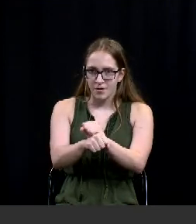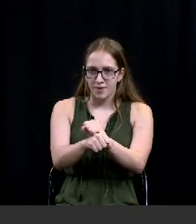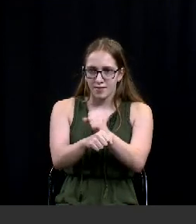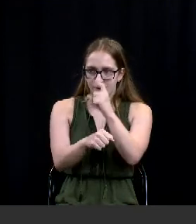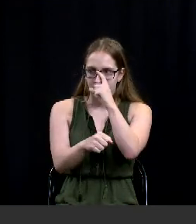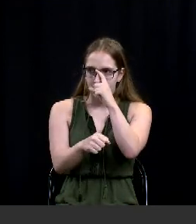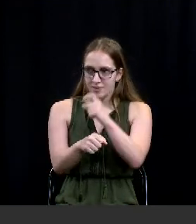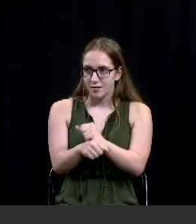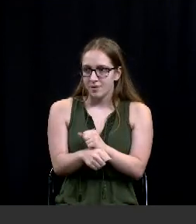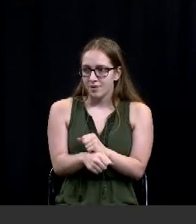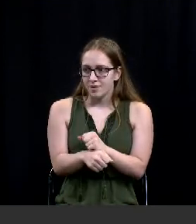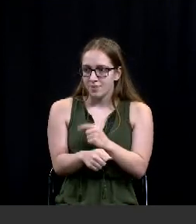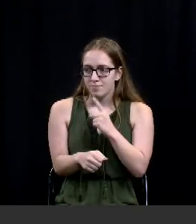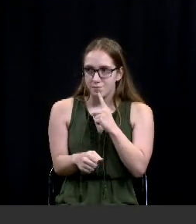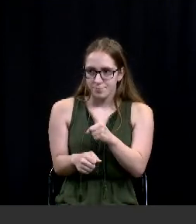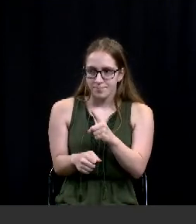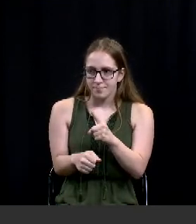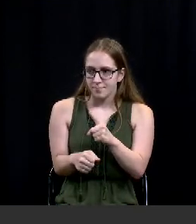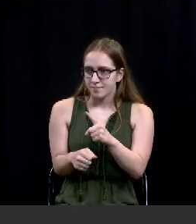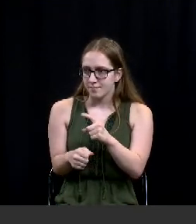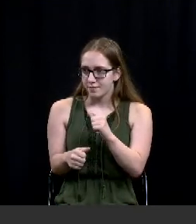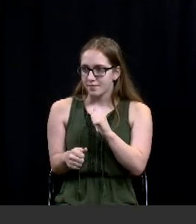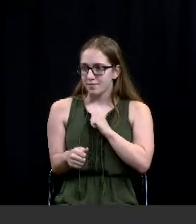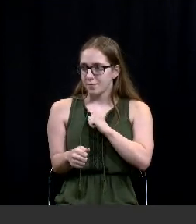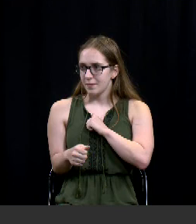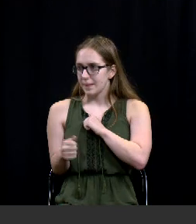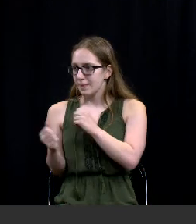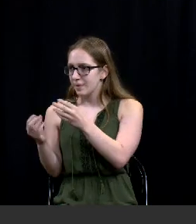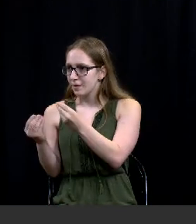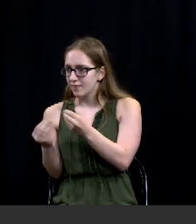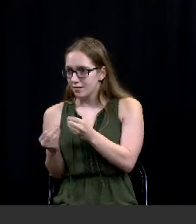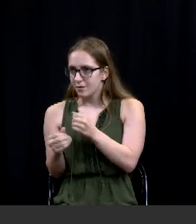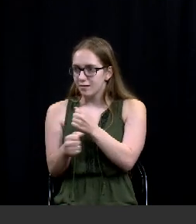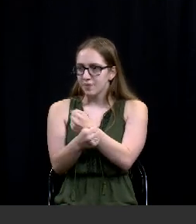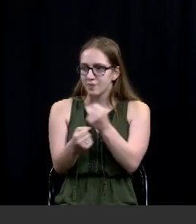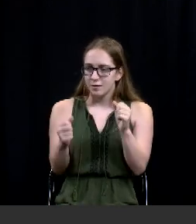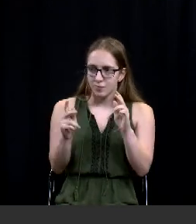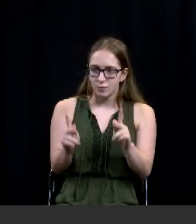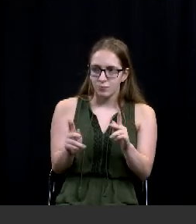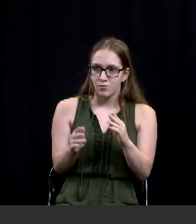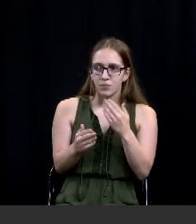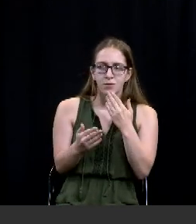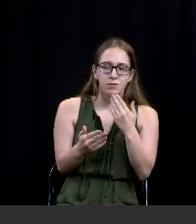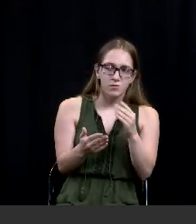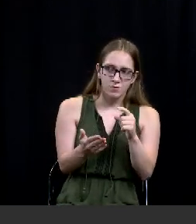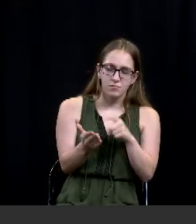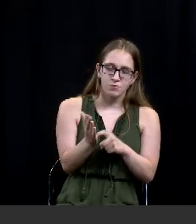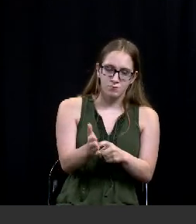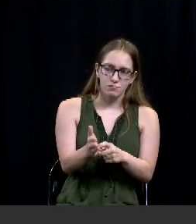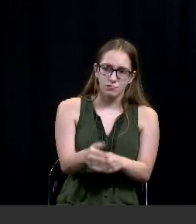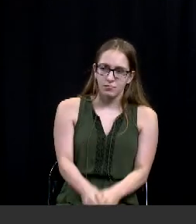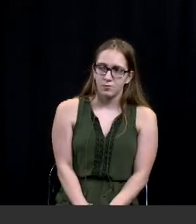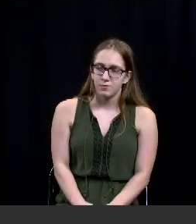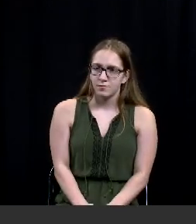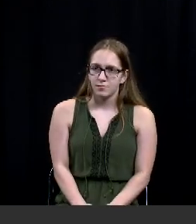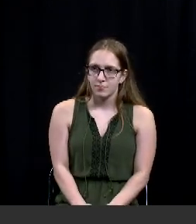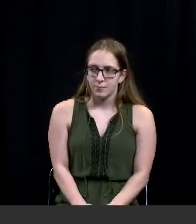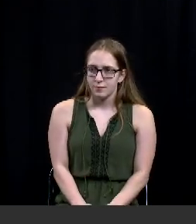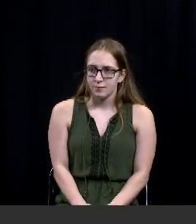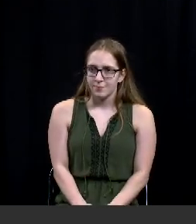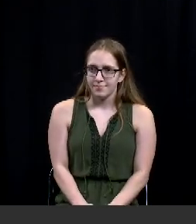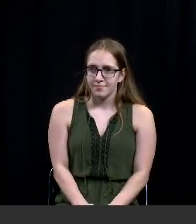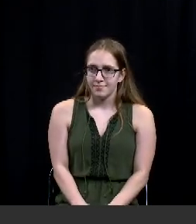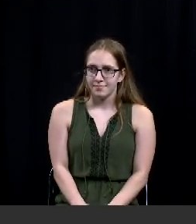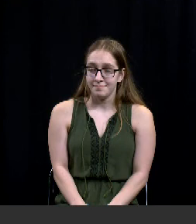that uh myself and my property and everything was okay so i just really wanted to acknowledge him for that okay